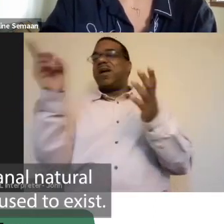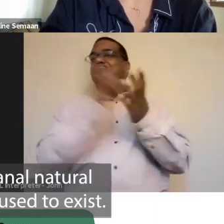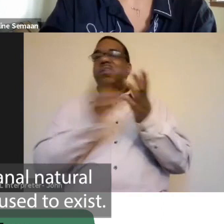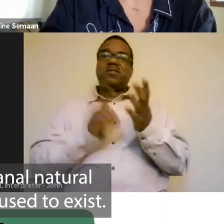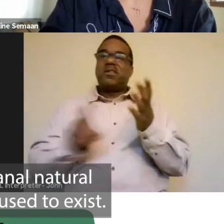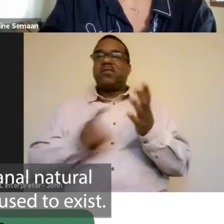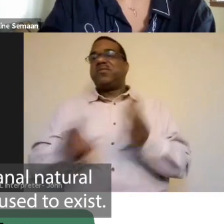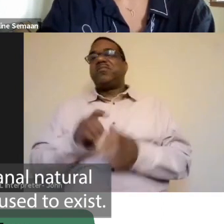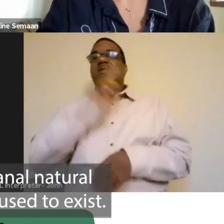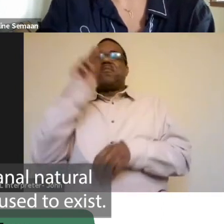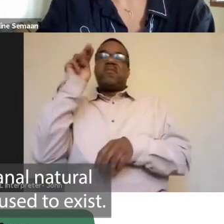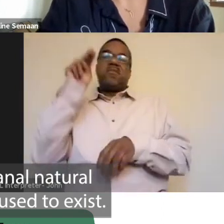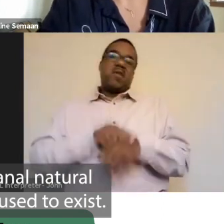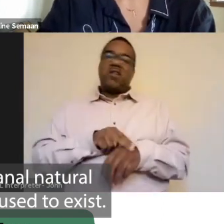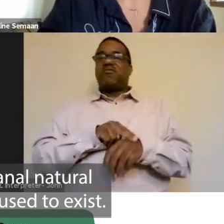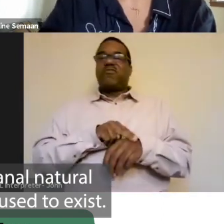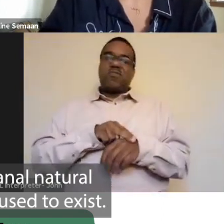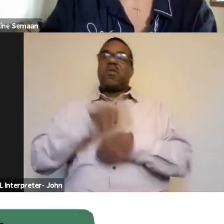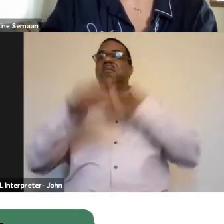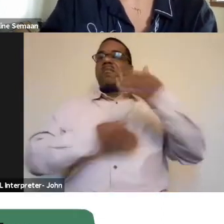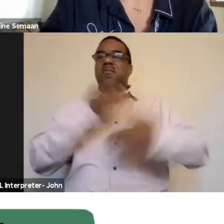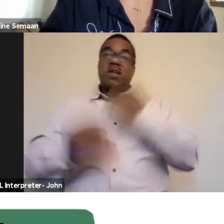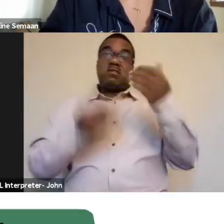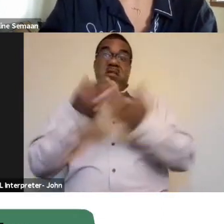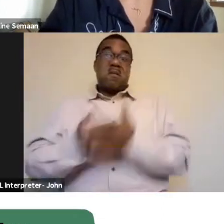processes that used to exist.